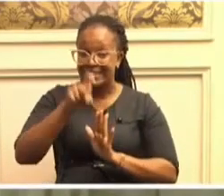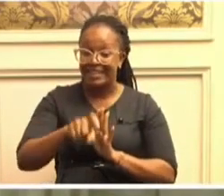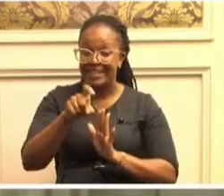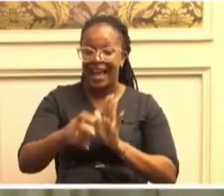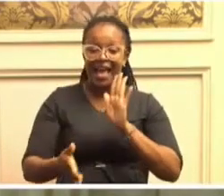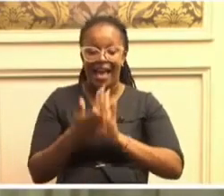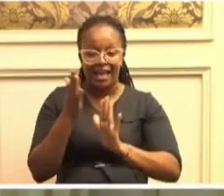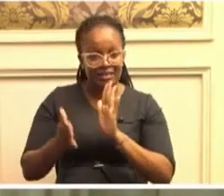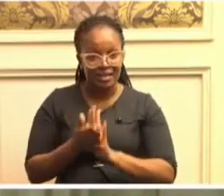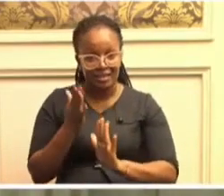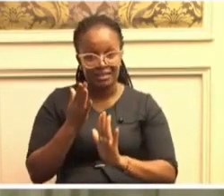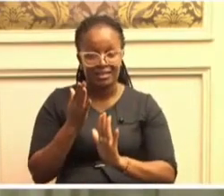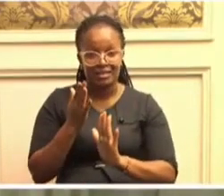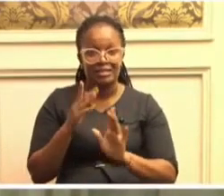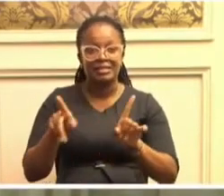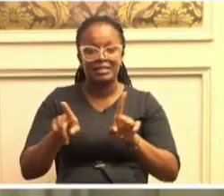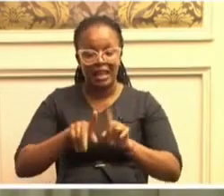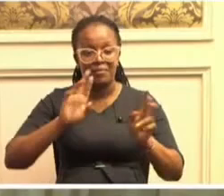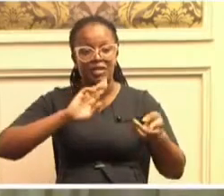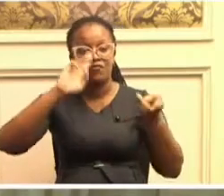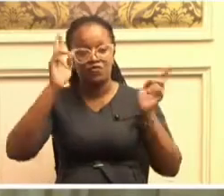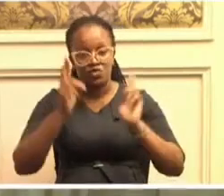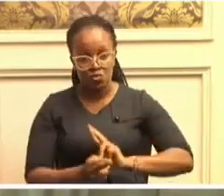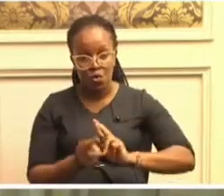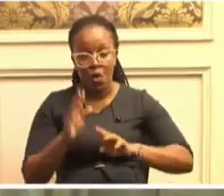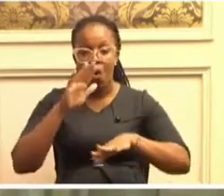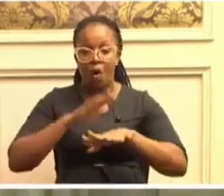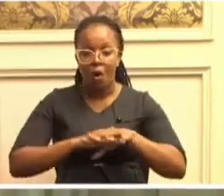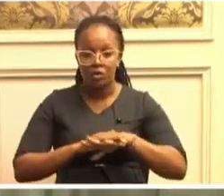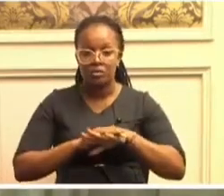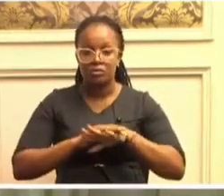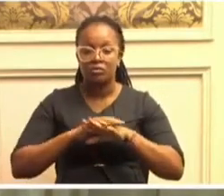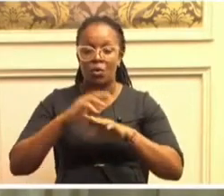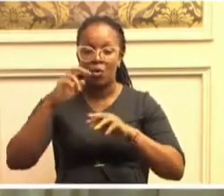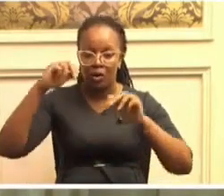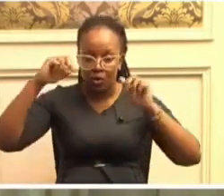and radical revision, including consolidation.